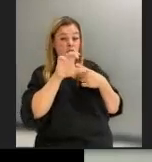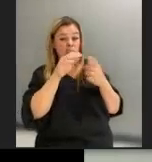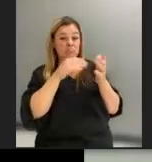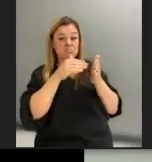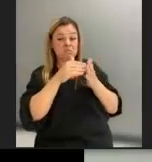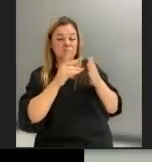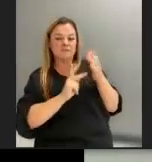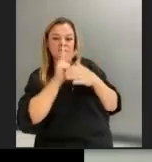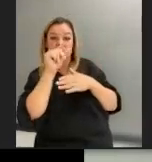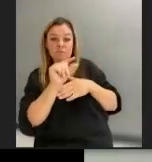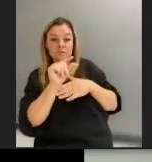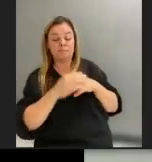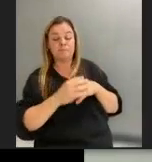can.